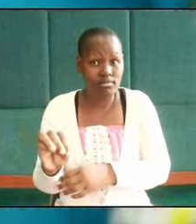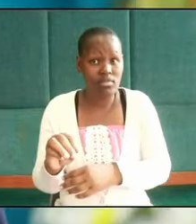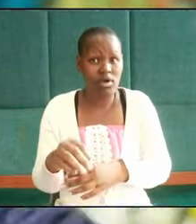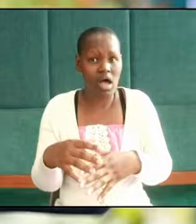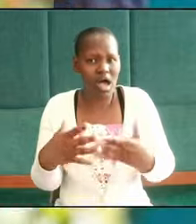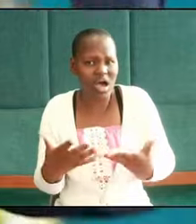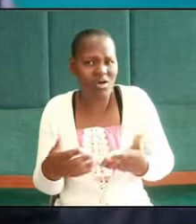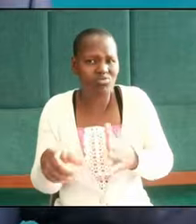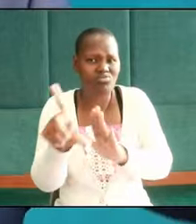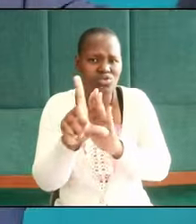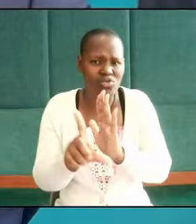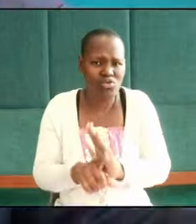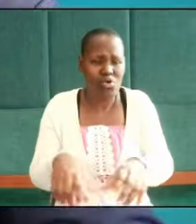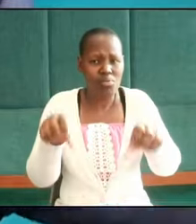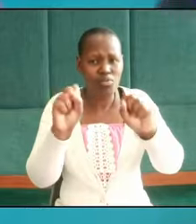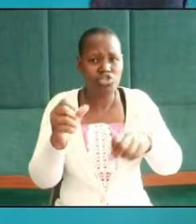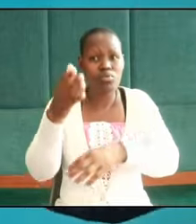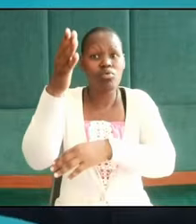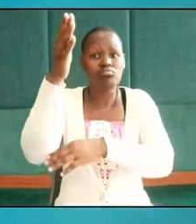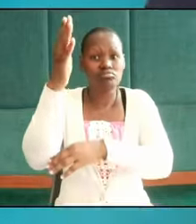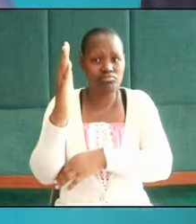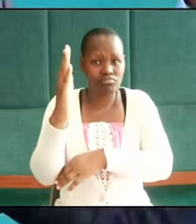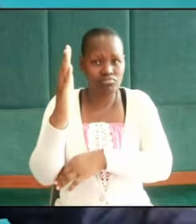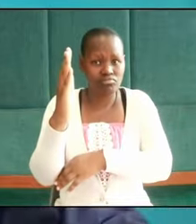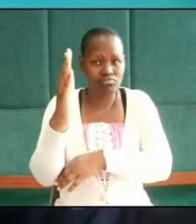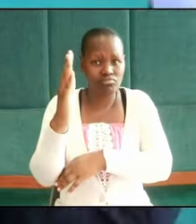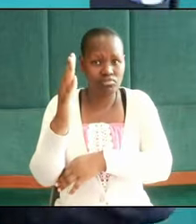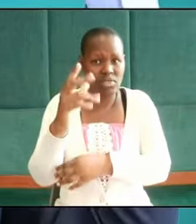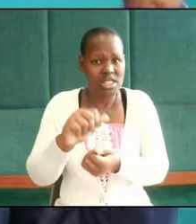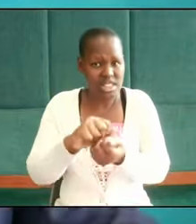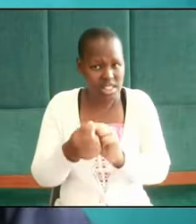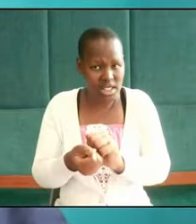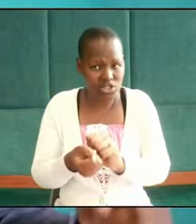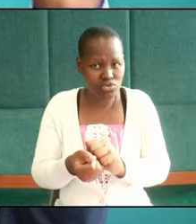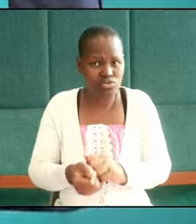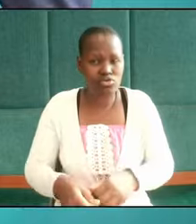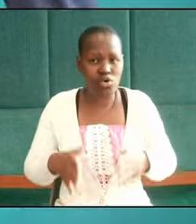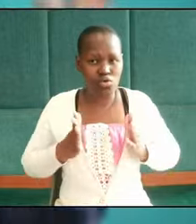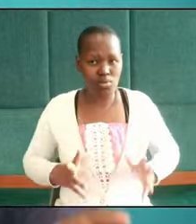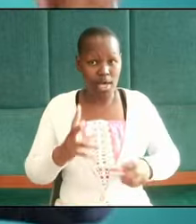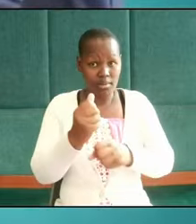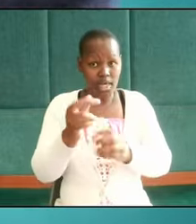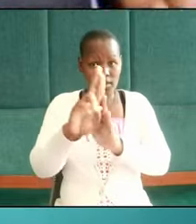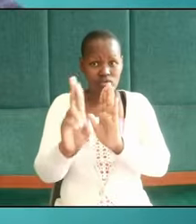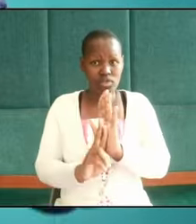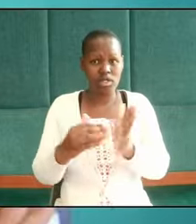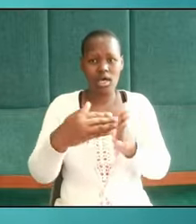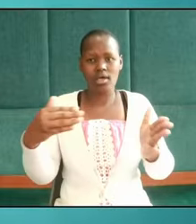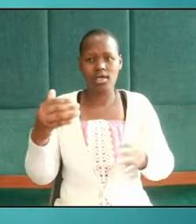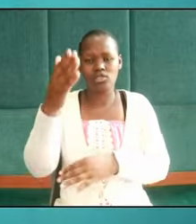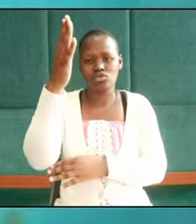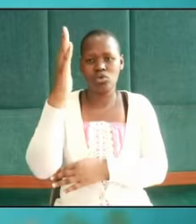God can degree against human made rules that are against God